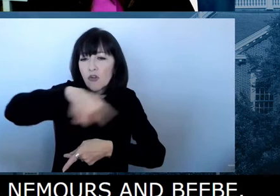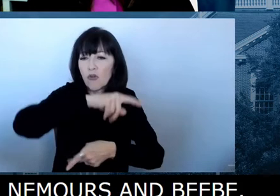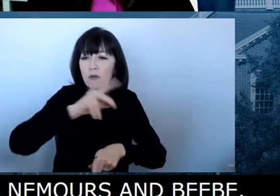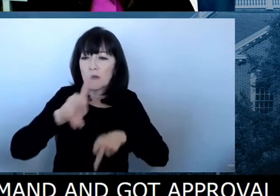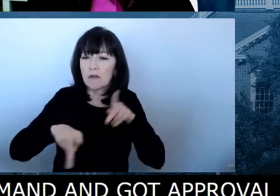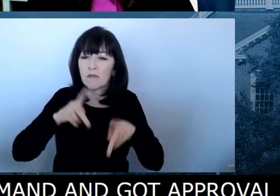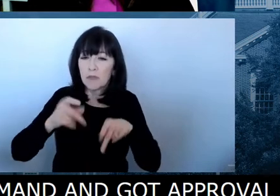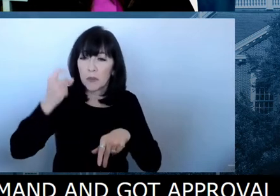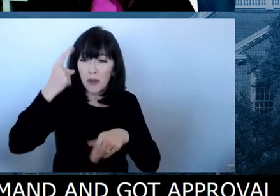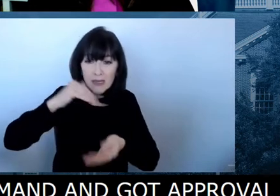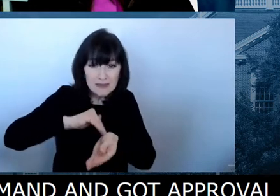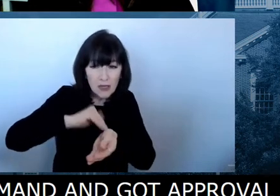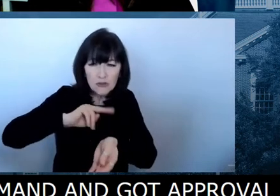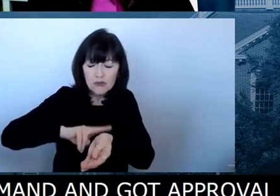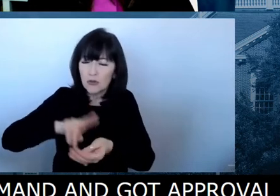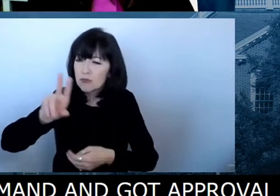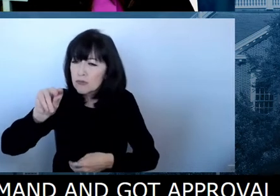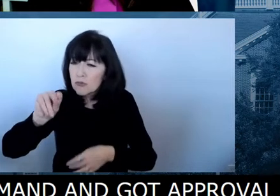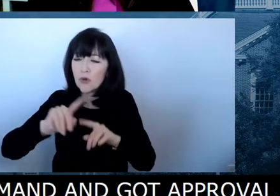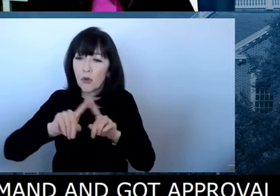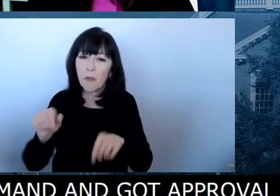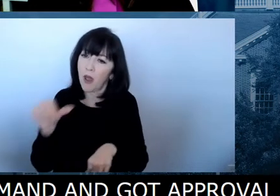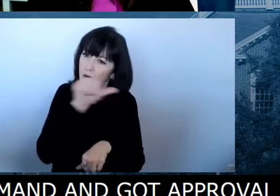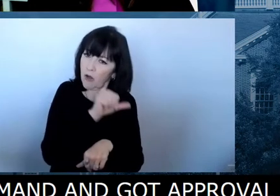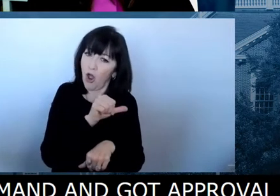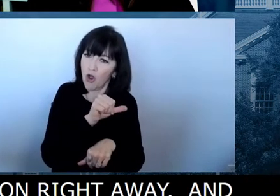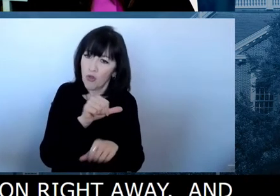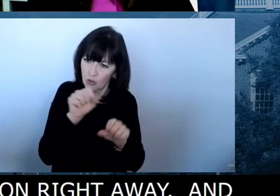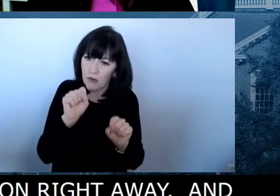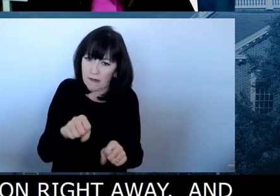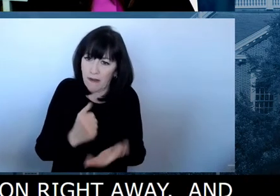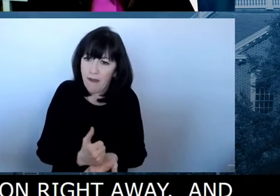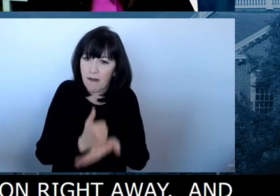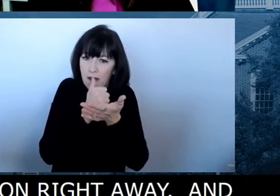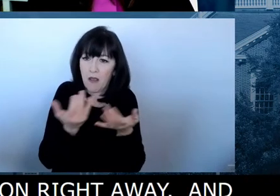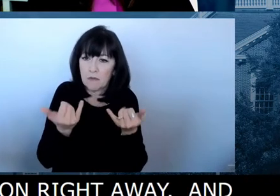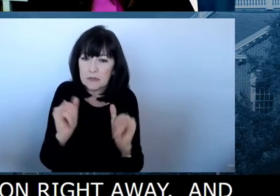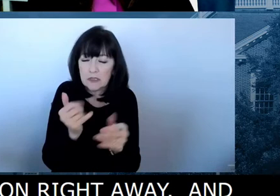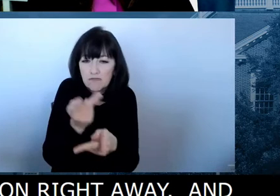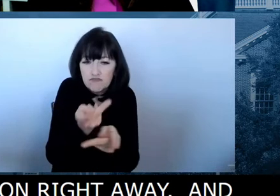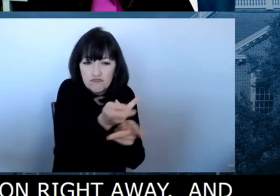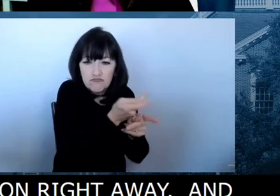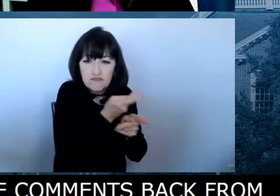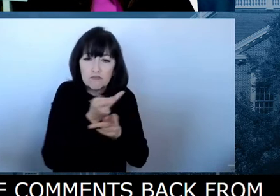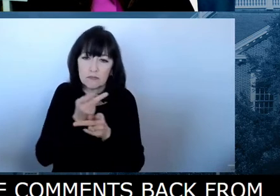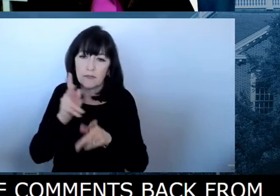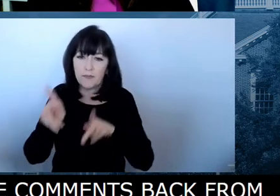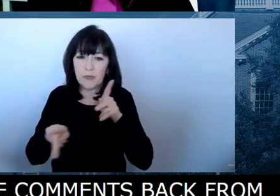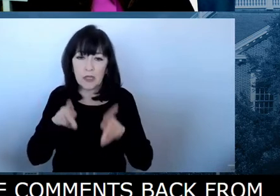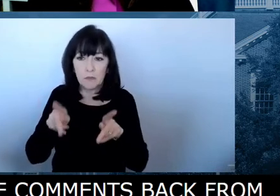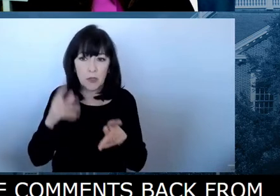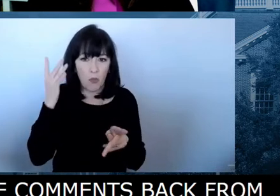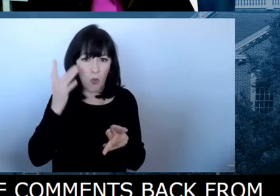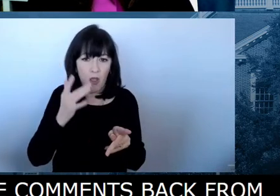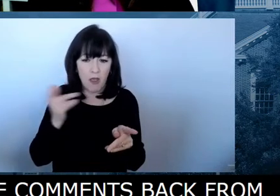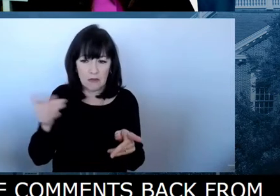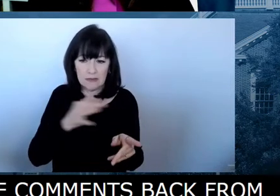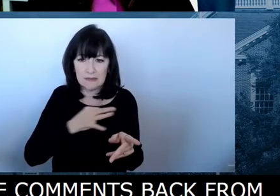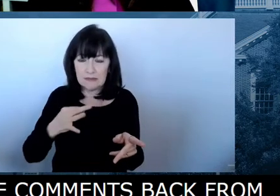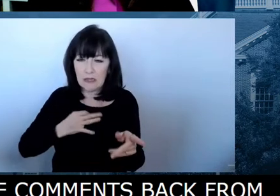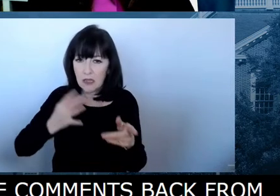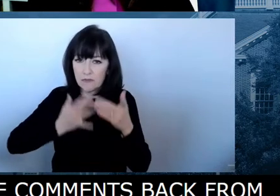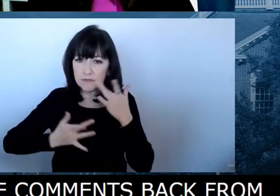comments back from the hospitals about that, but fundamentally it was about a neighbor. Then we had a whole group, almost a hundred